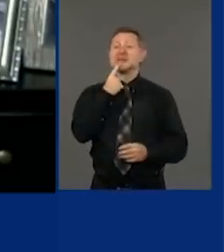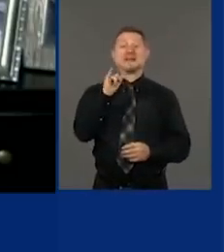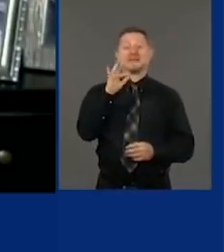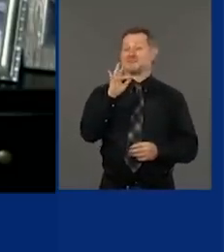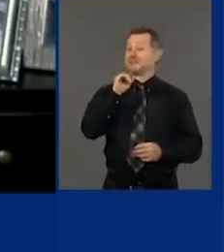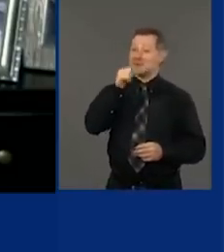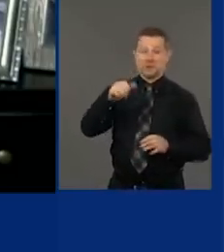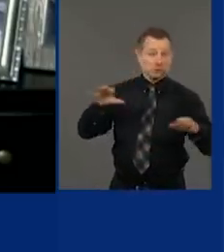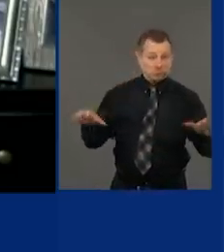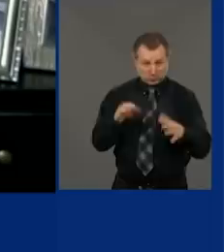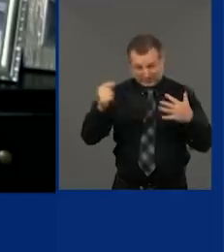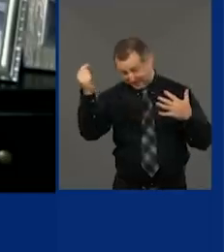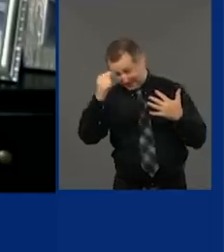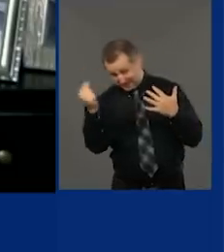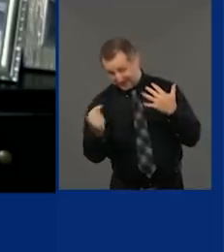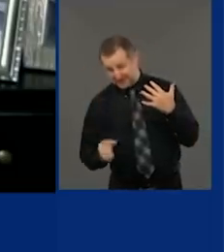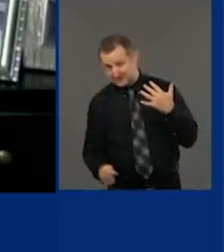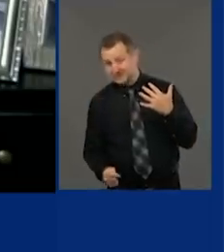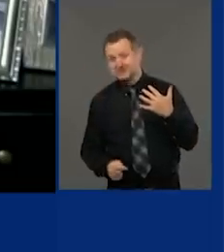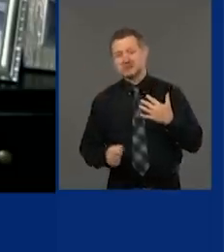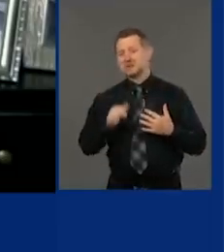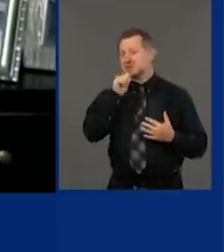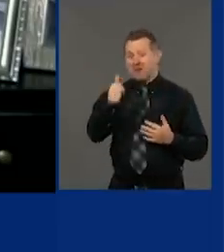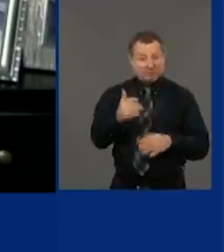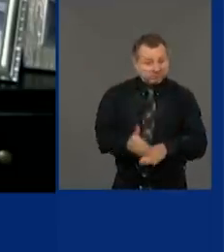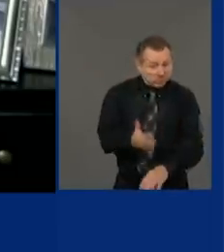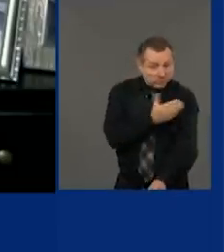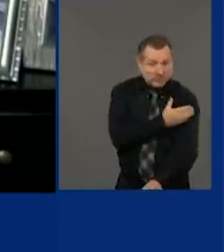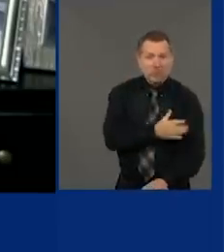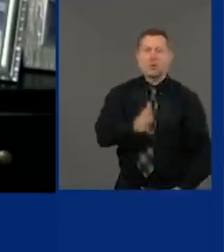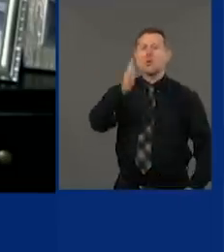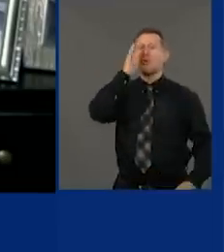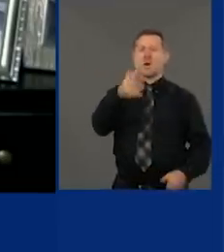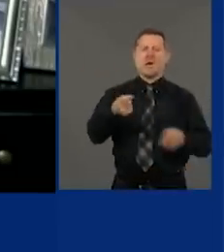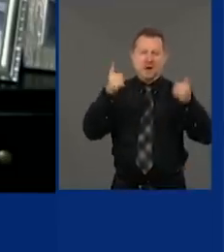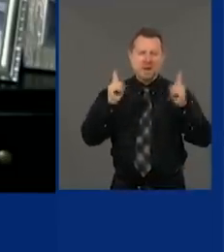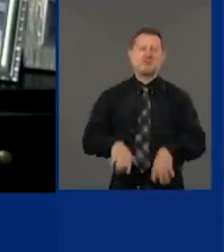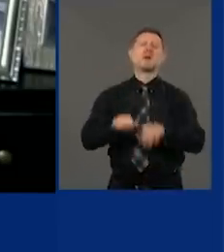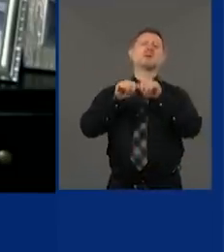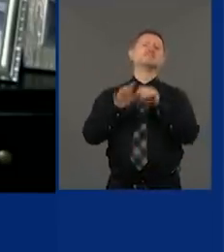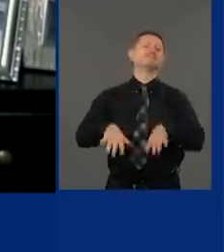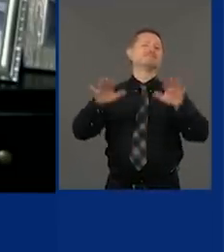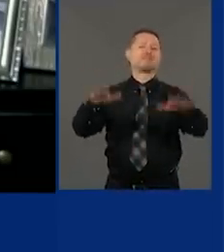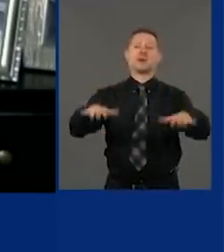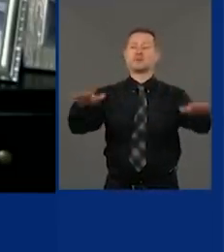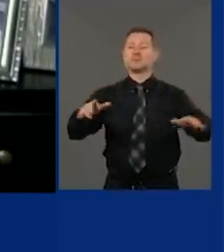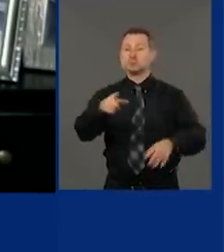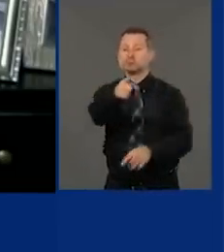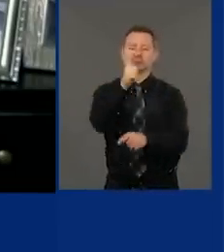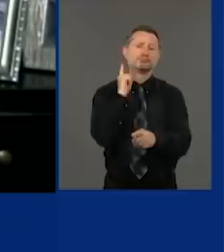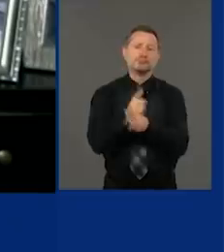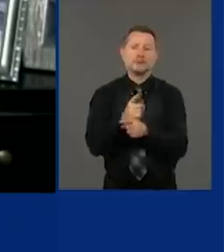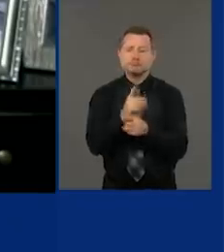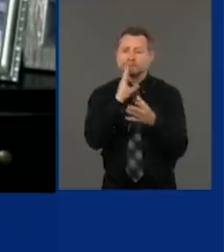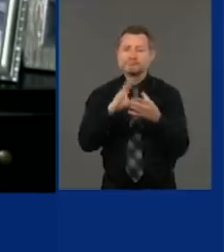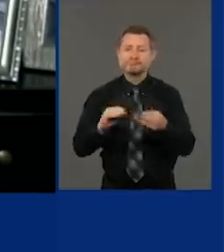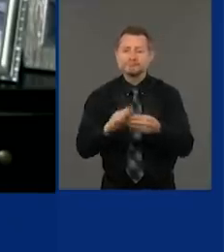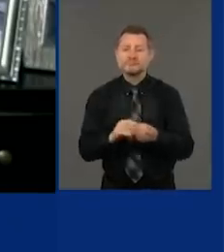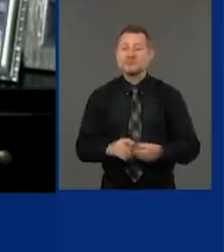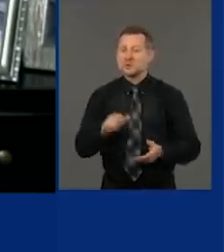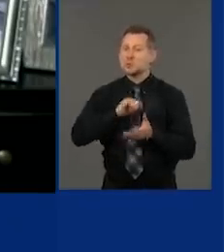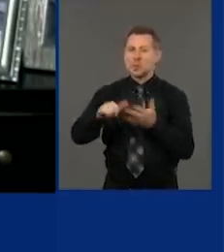do things differently in our cities and states, we would find ourselves in the same situation that New York was facing.